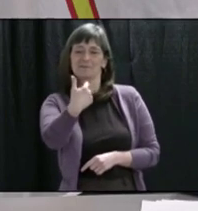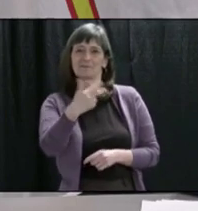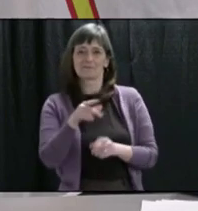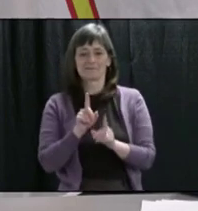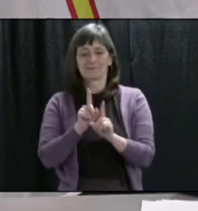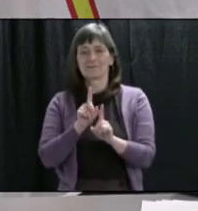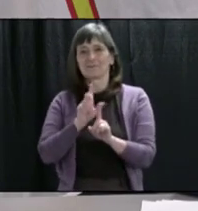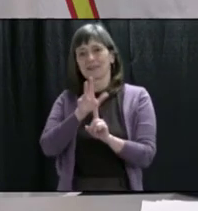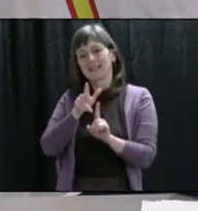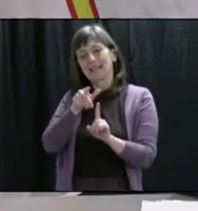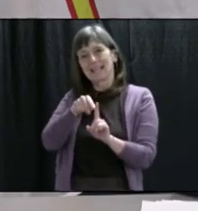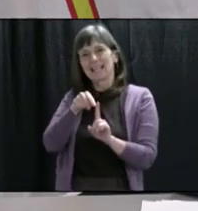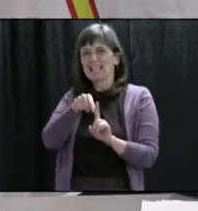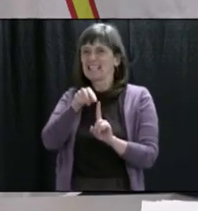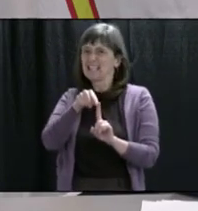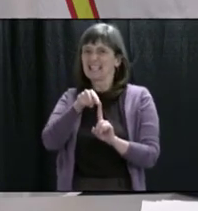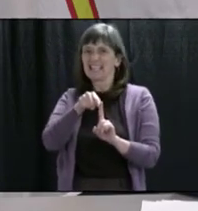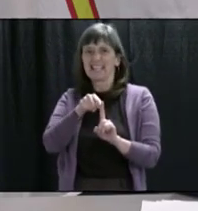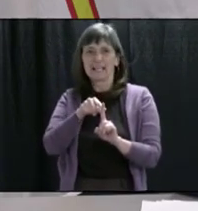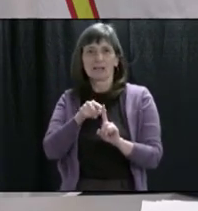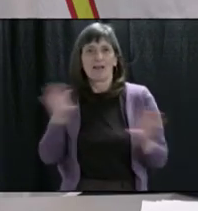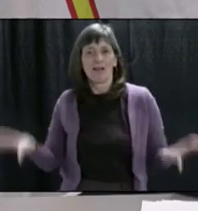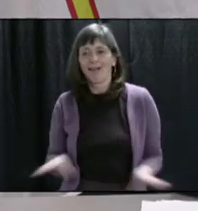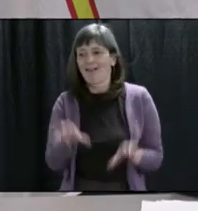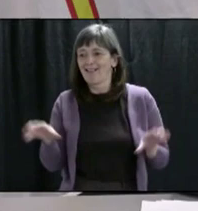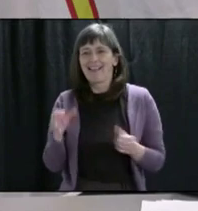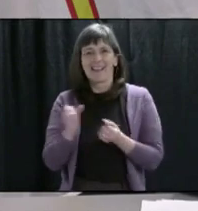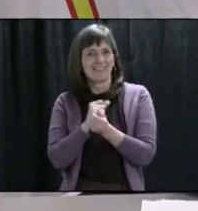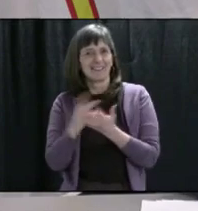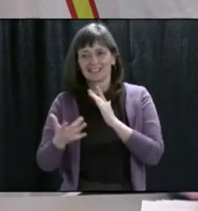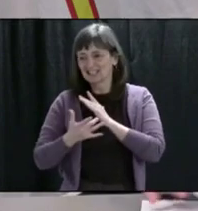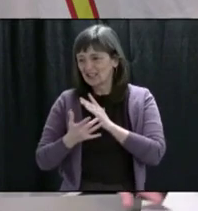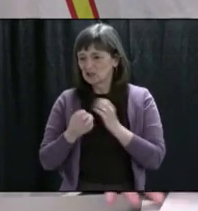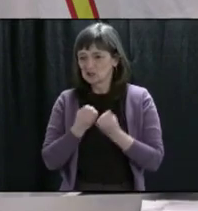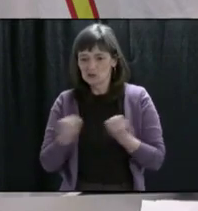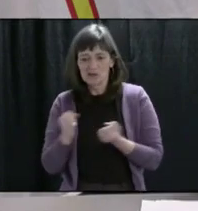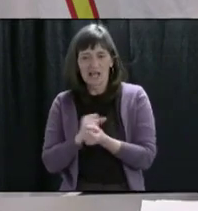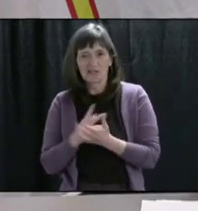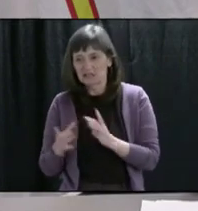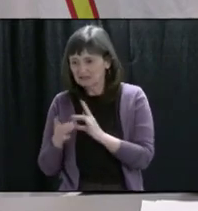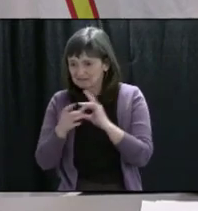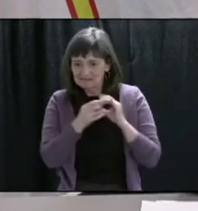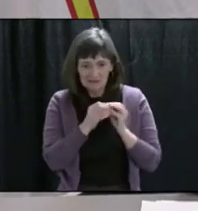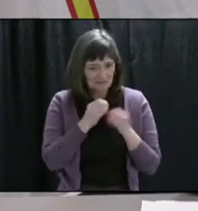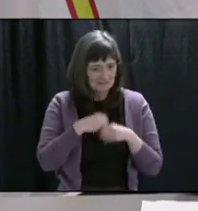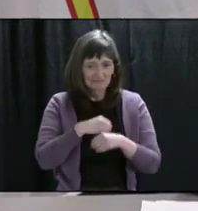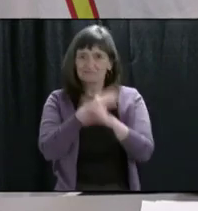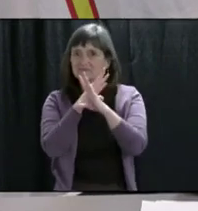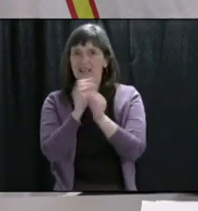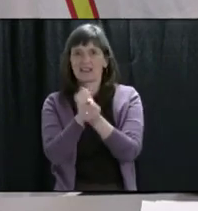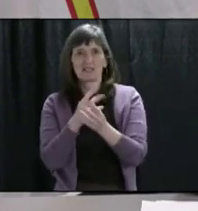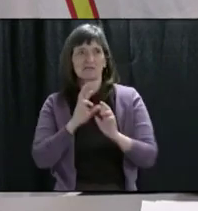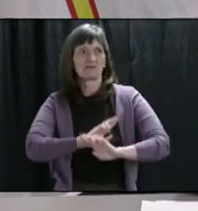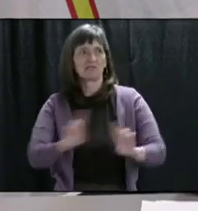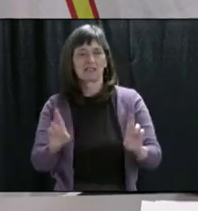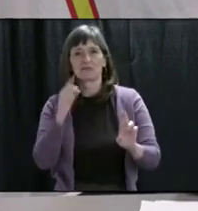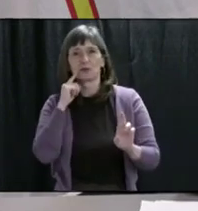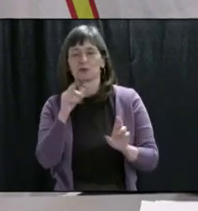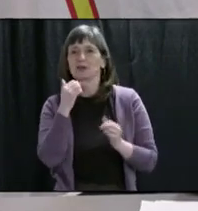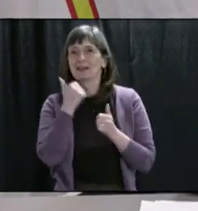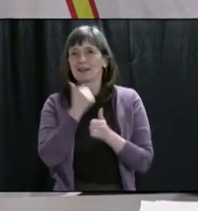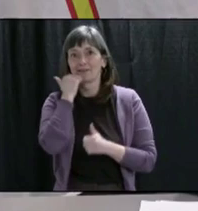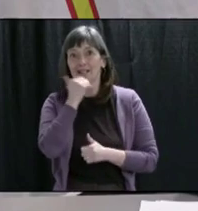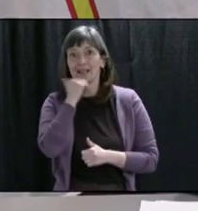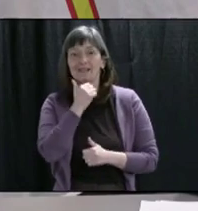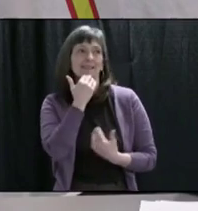a one-person show operating all the technical equipment for us every day. Thank you. And then we